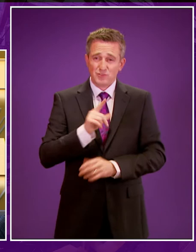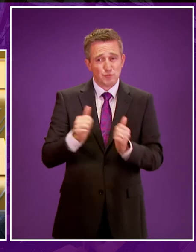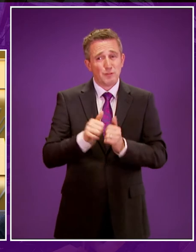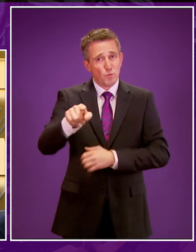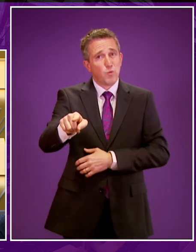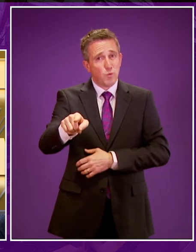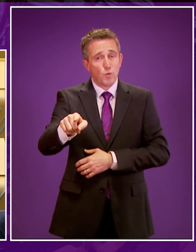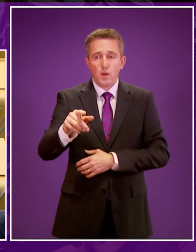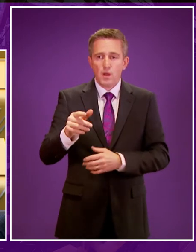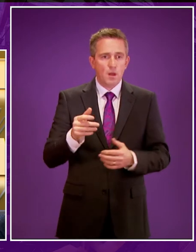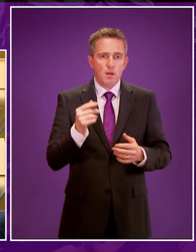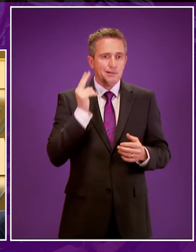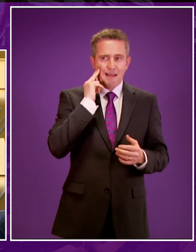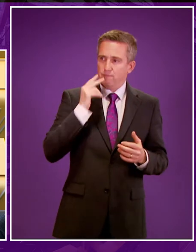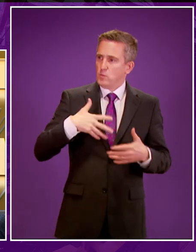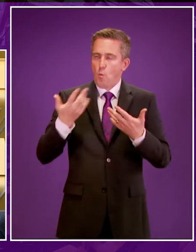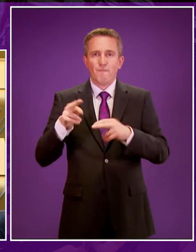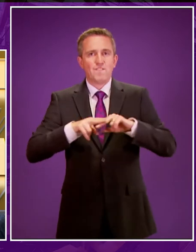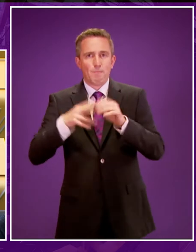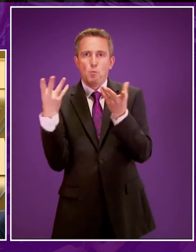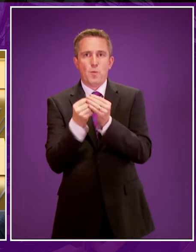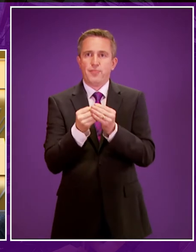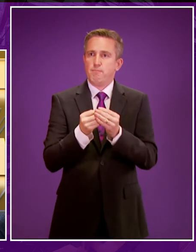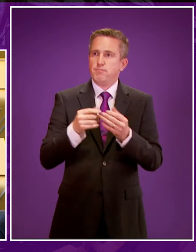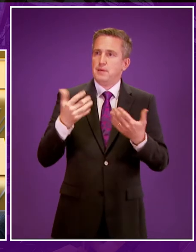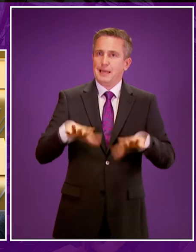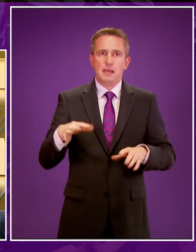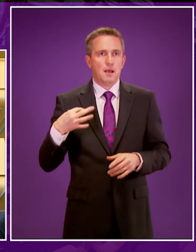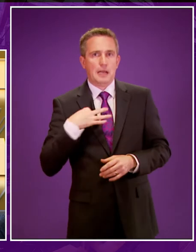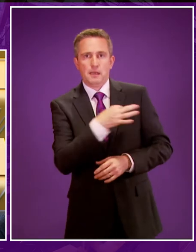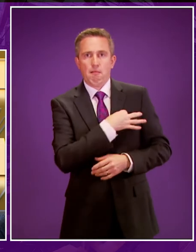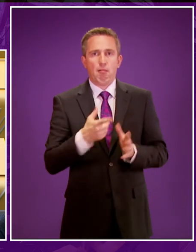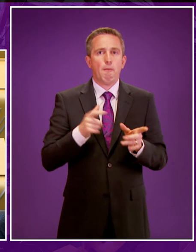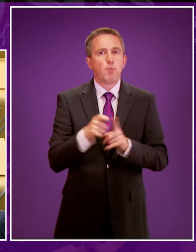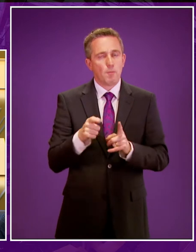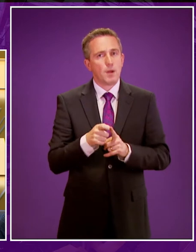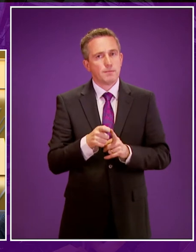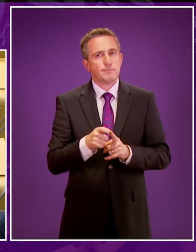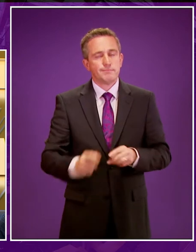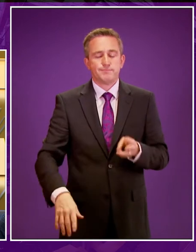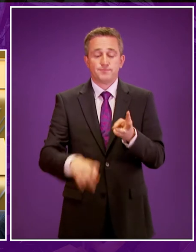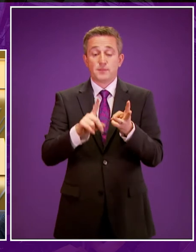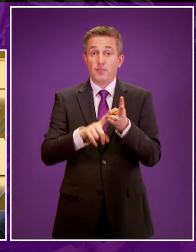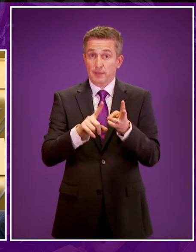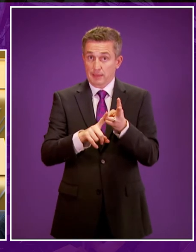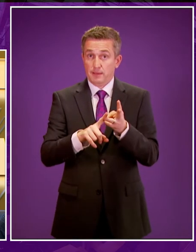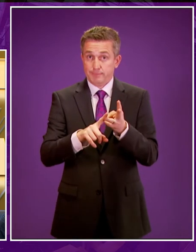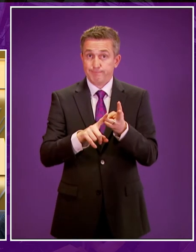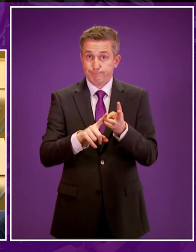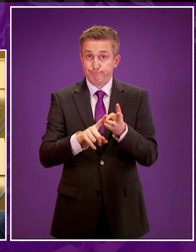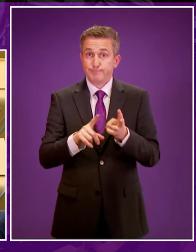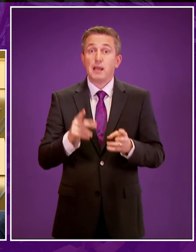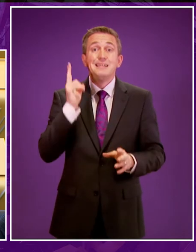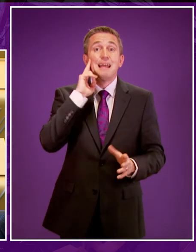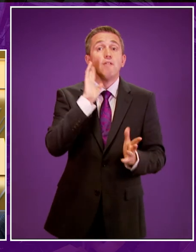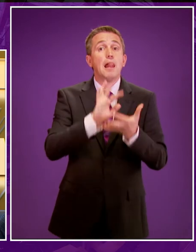that they do not wish family members to be present while they disclose. in terms of his third point around support for participation in